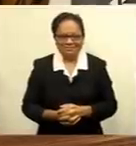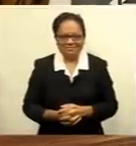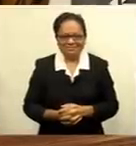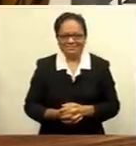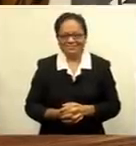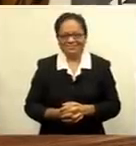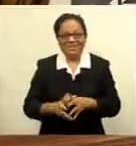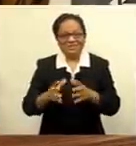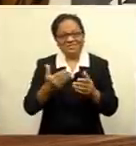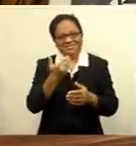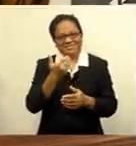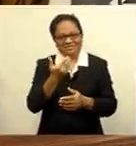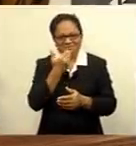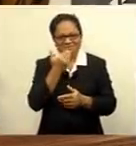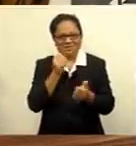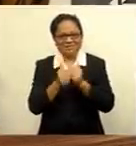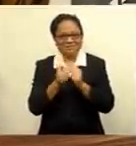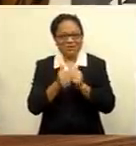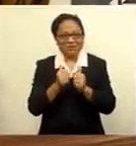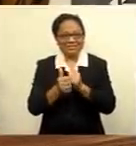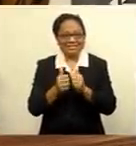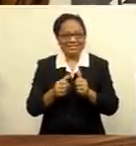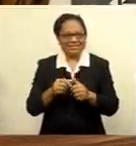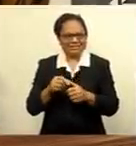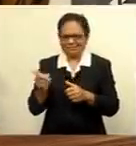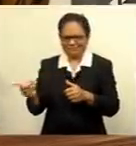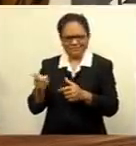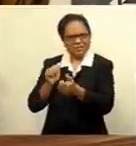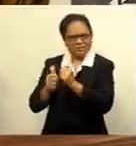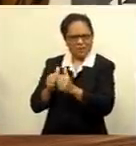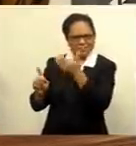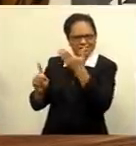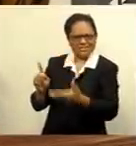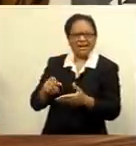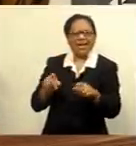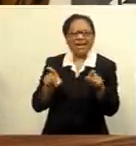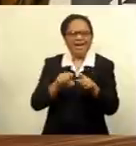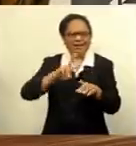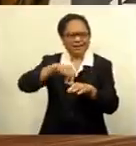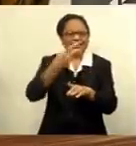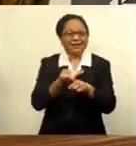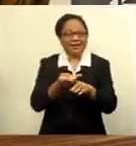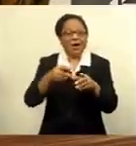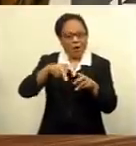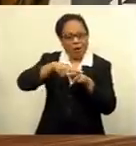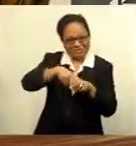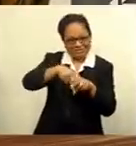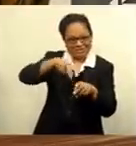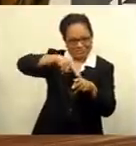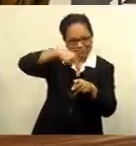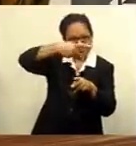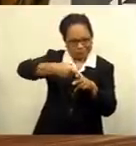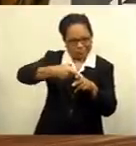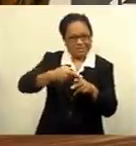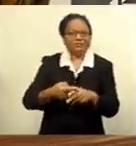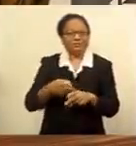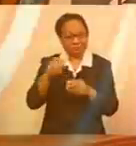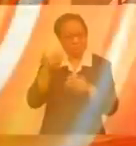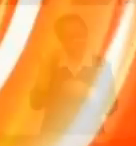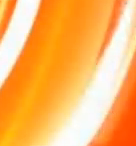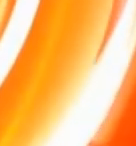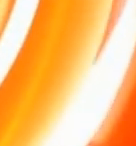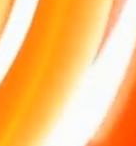And our quirky sport of the day, Equestrian vaulting. Described as gymnastics on horseback, the sport once featured at the Olympics.